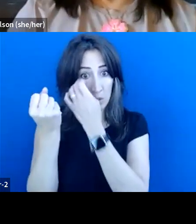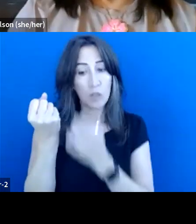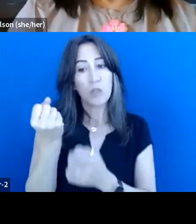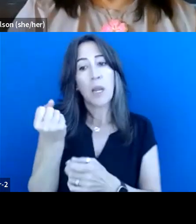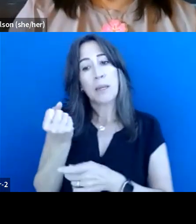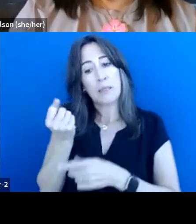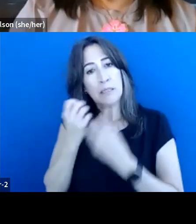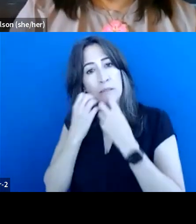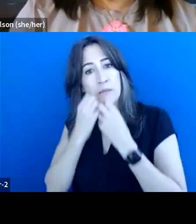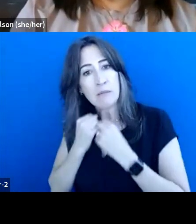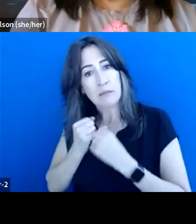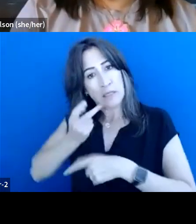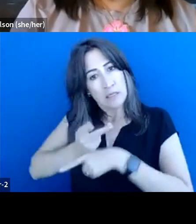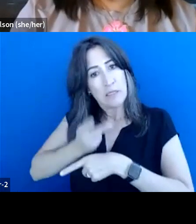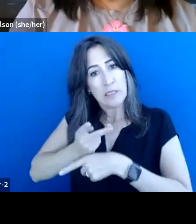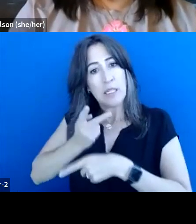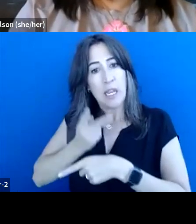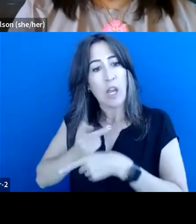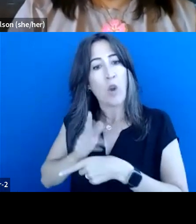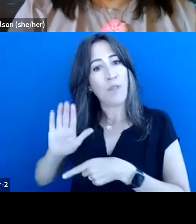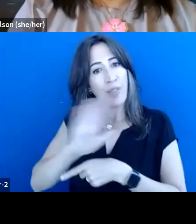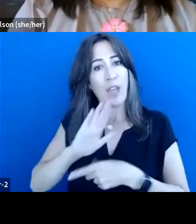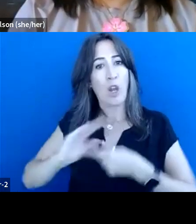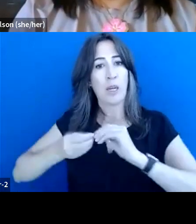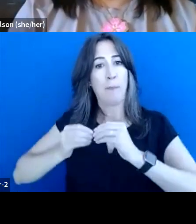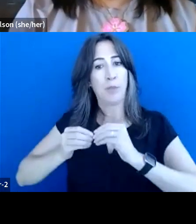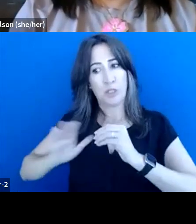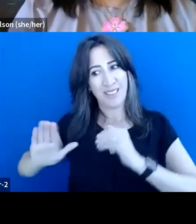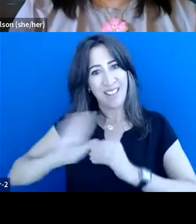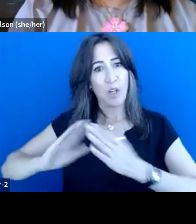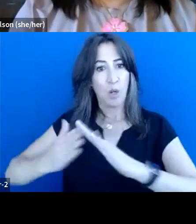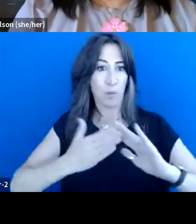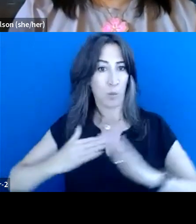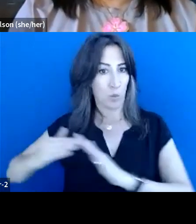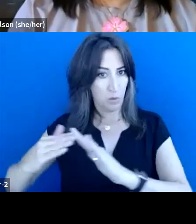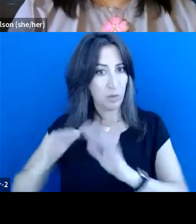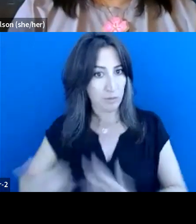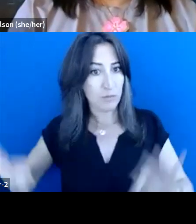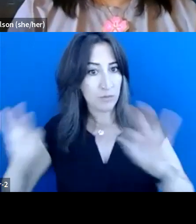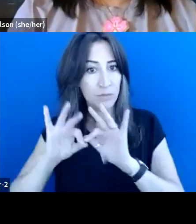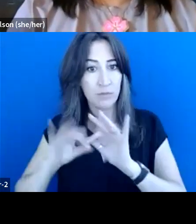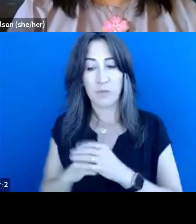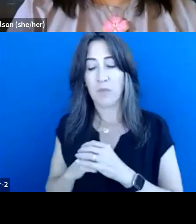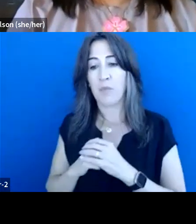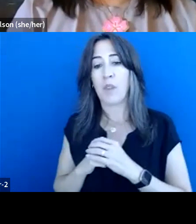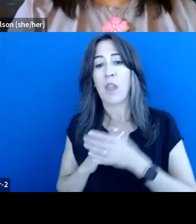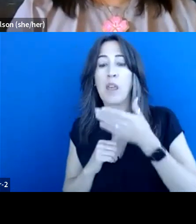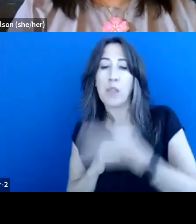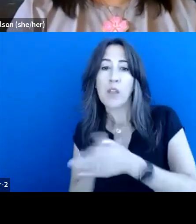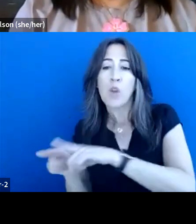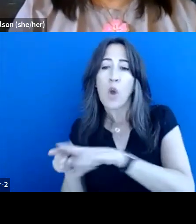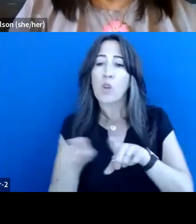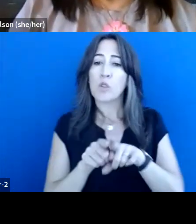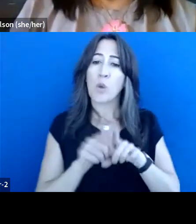conserve what fishing is happening in their community. So I, I, and it's also really focuses on the, uh, small